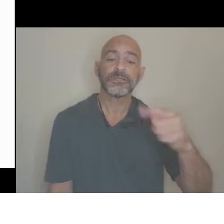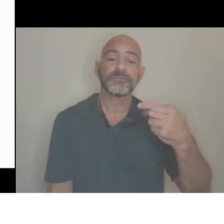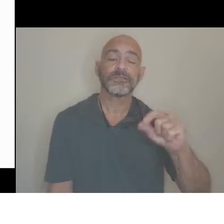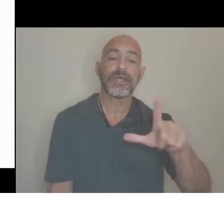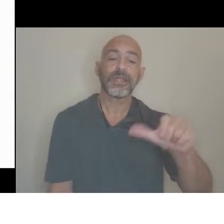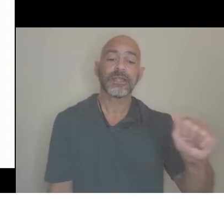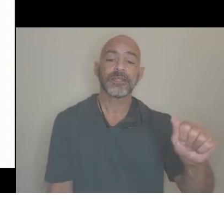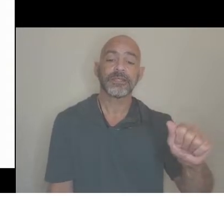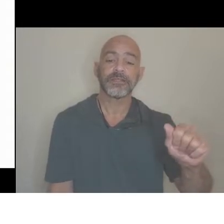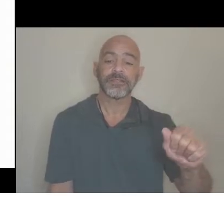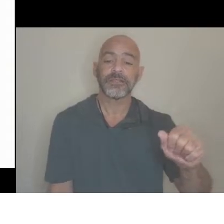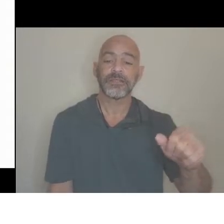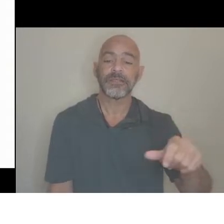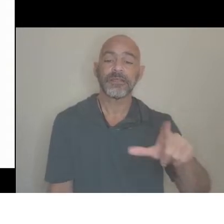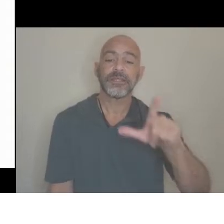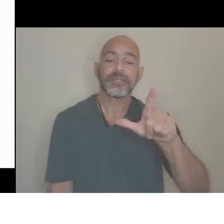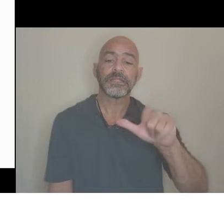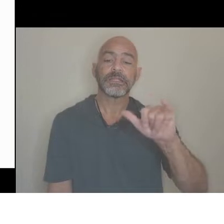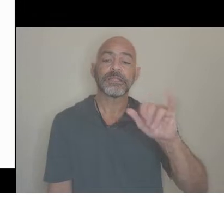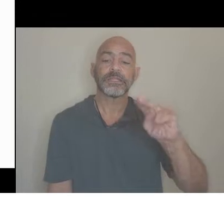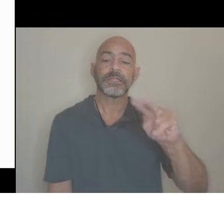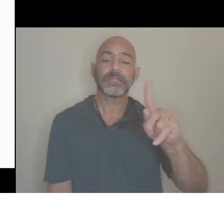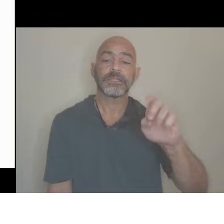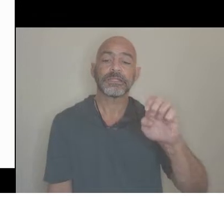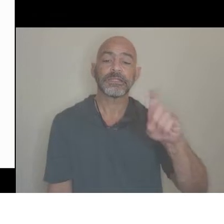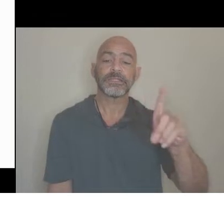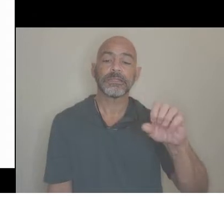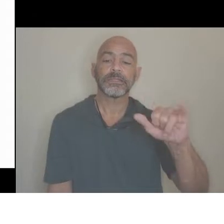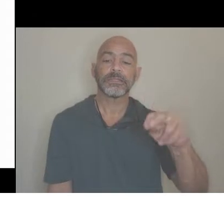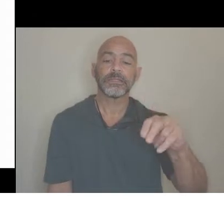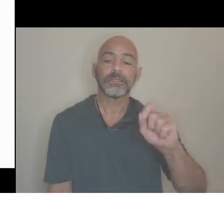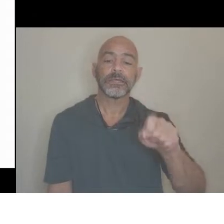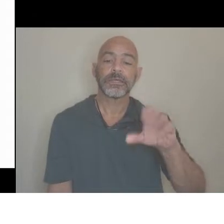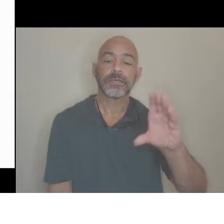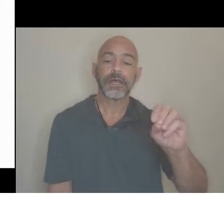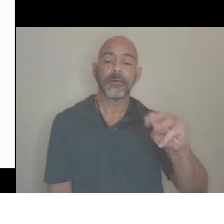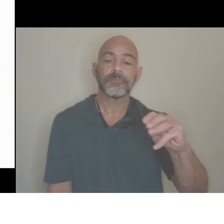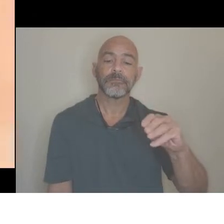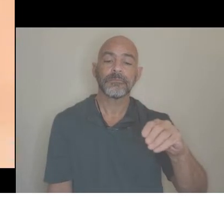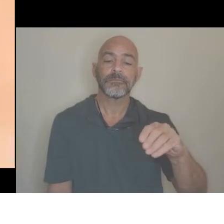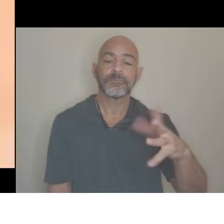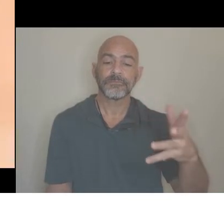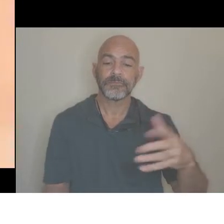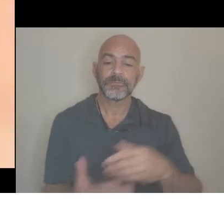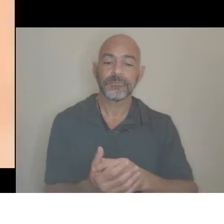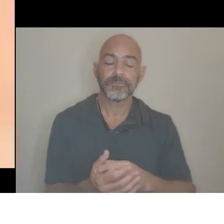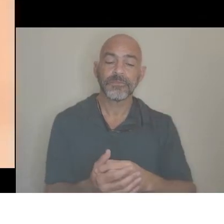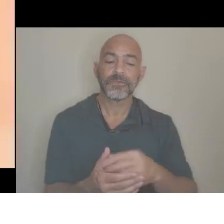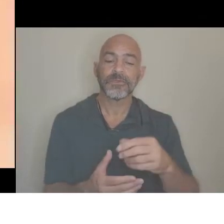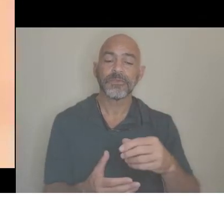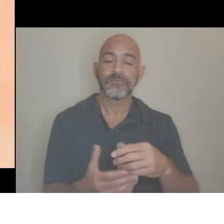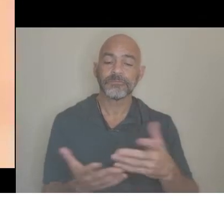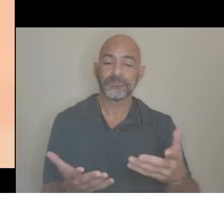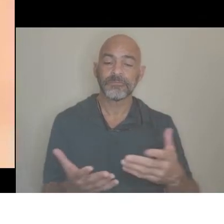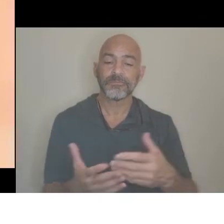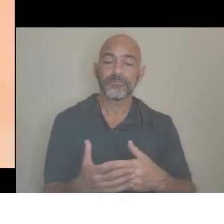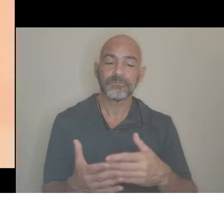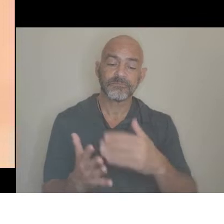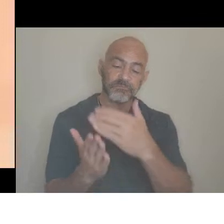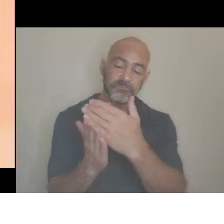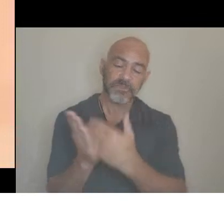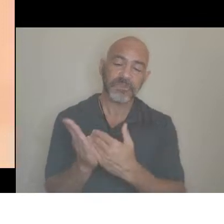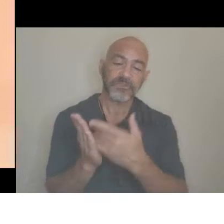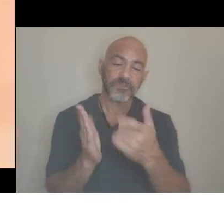-rights-la. Okay, and thank you again, and we look forward to working